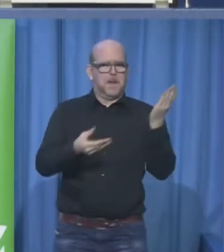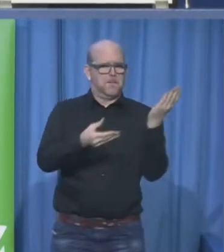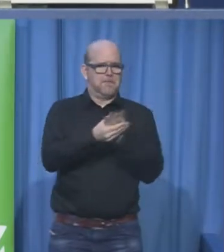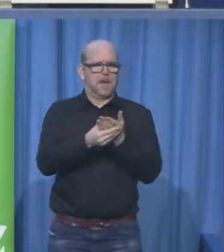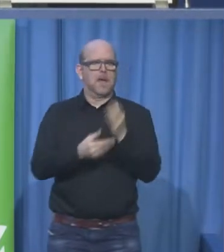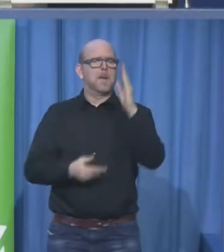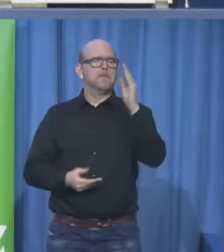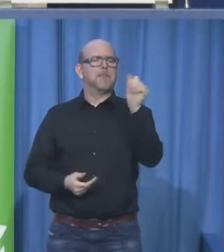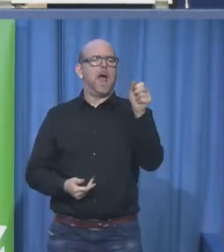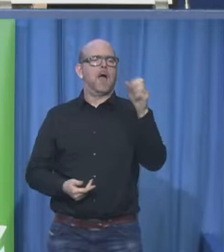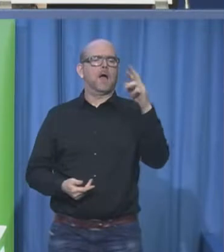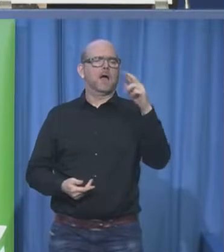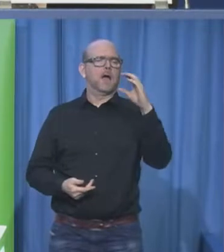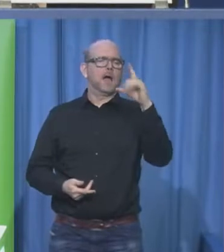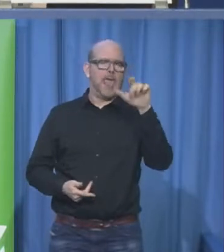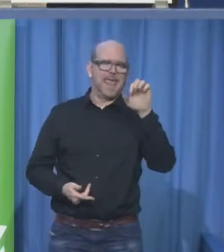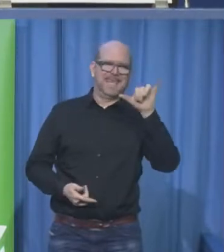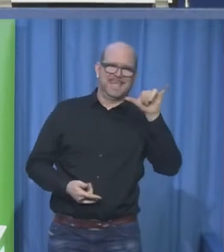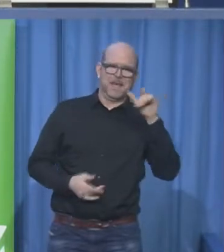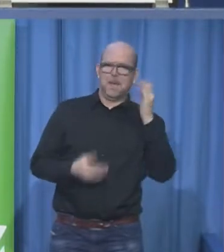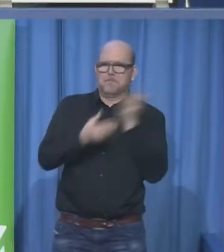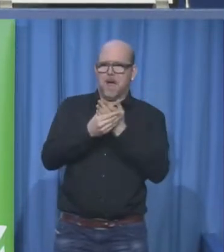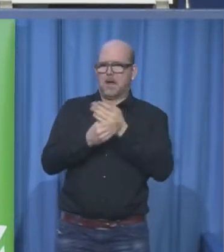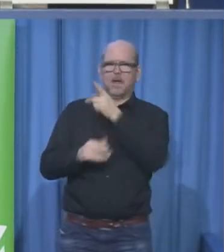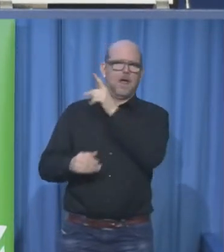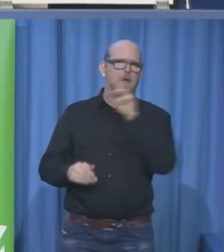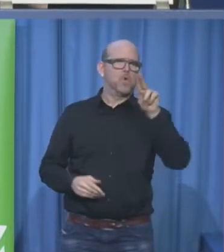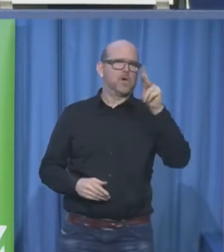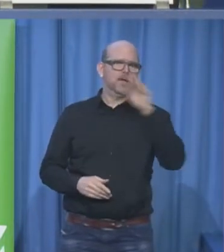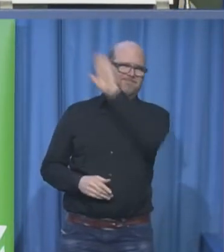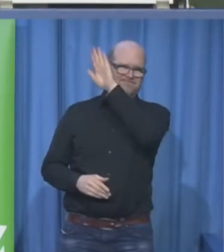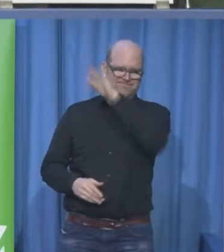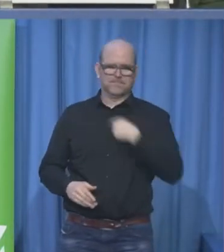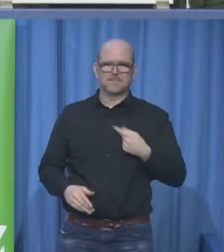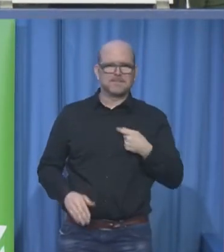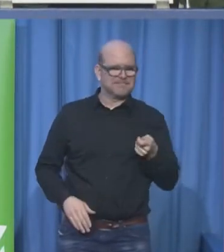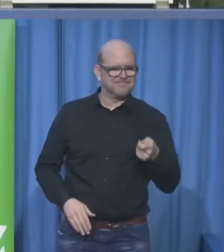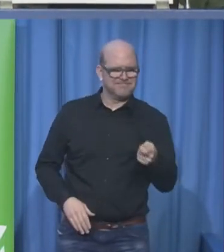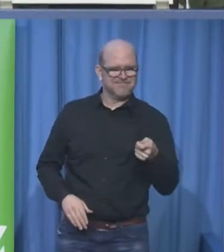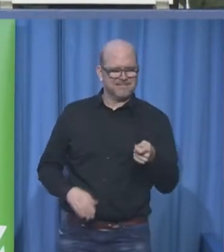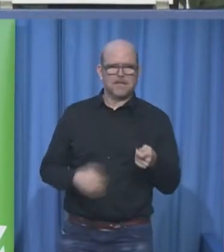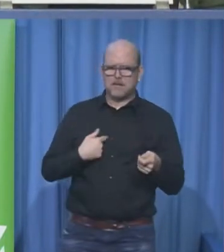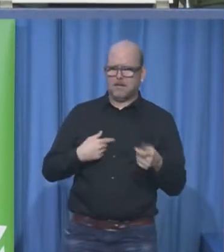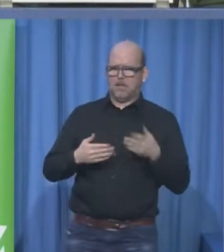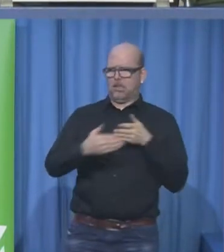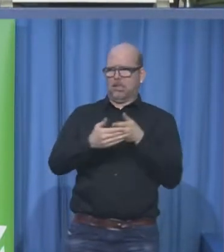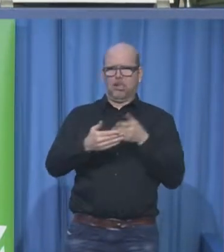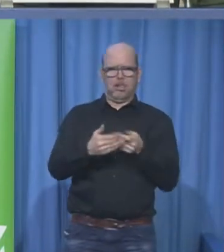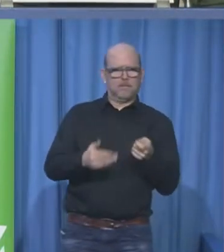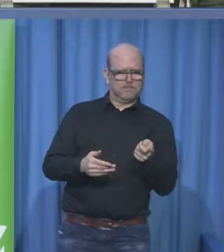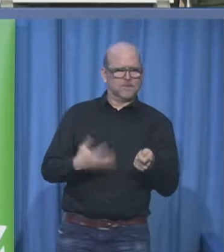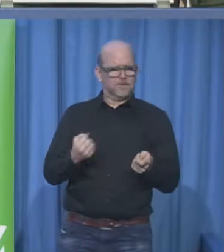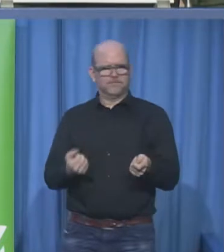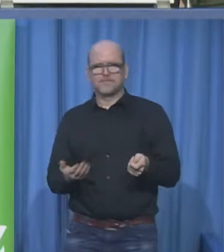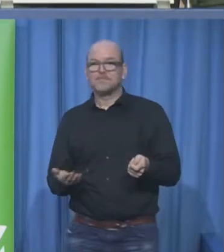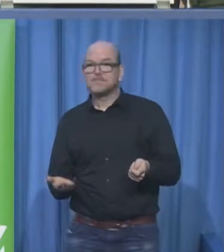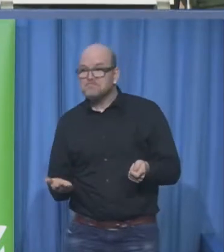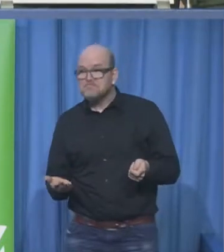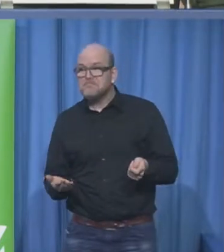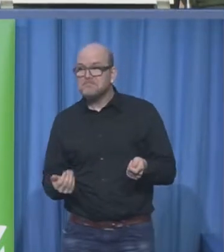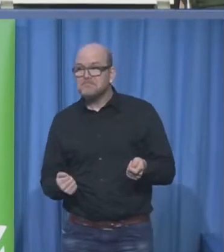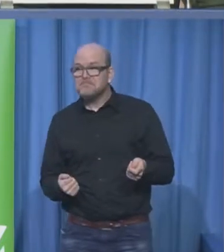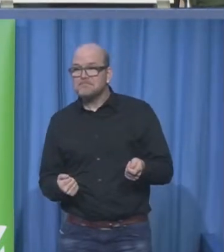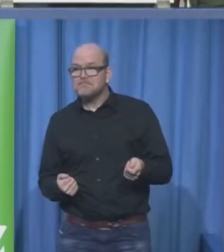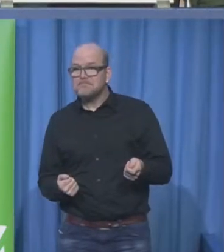can talk if i'm honest with you a lot of the things i own at home talk and i've got a talking microwave when you beep beep beep three minutes beep